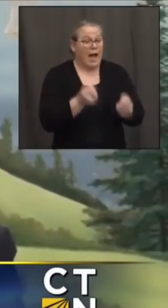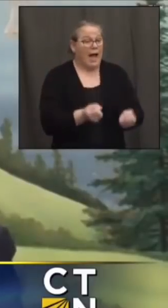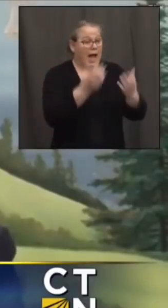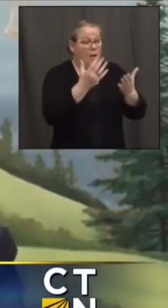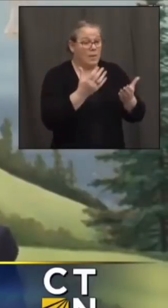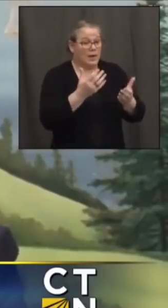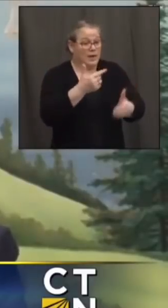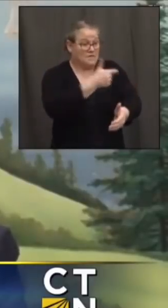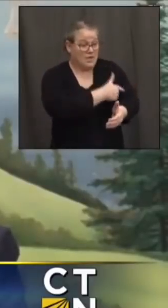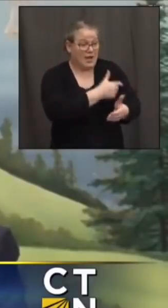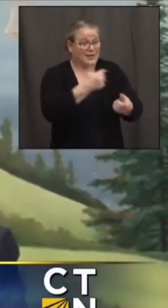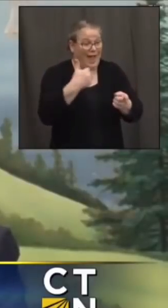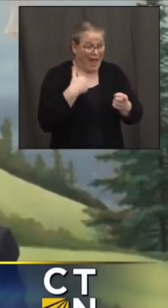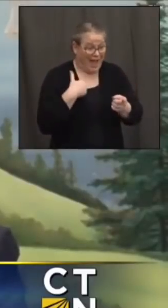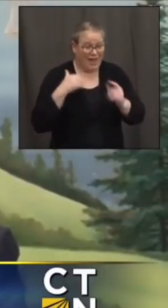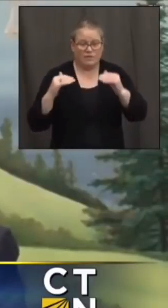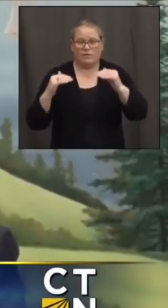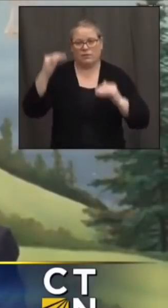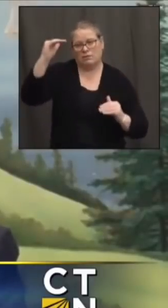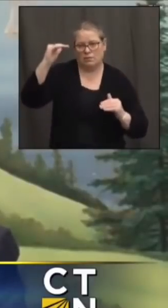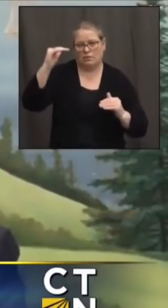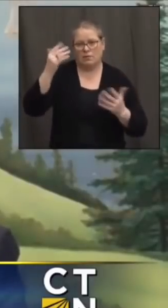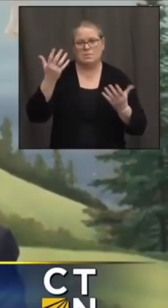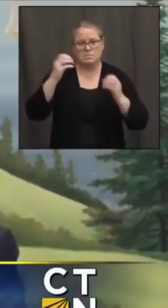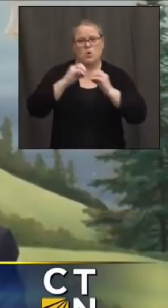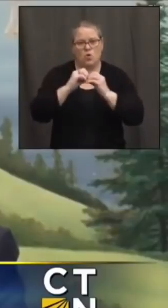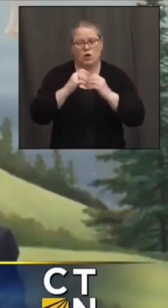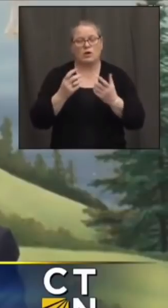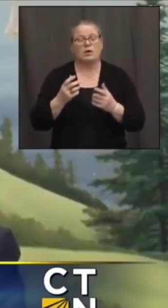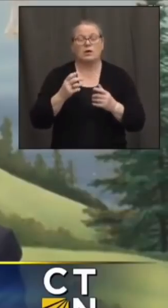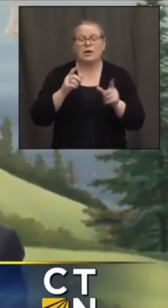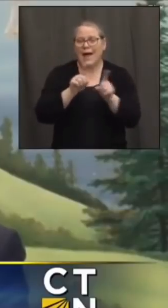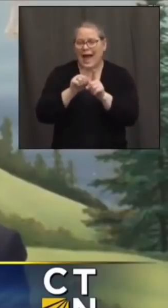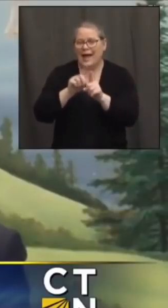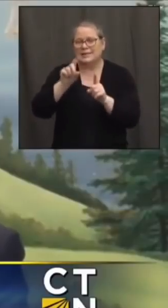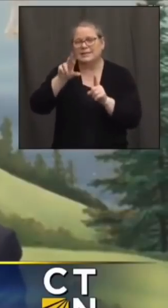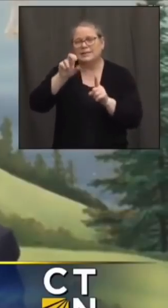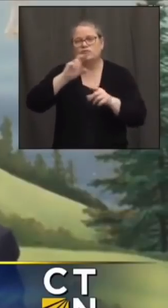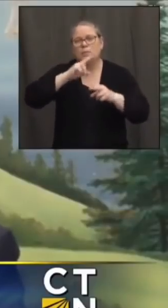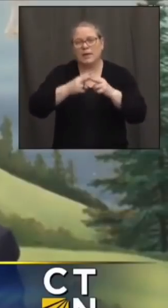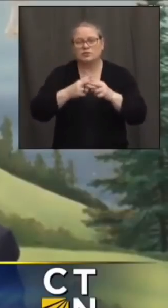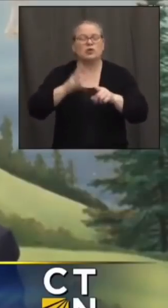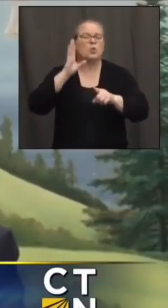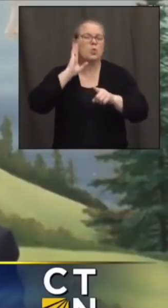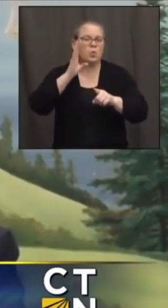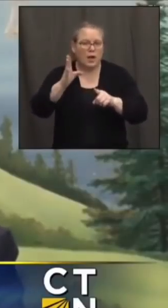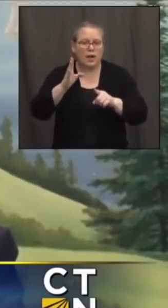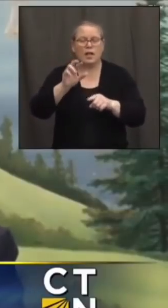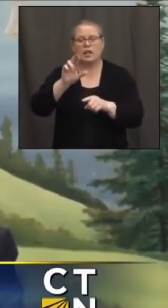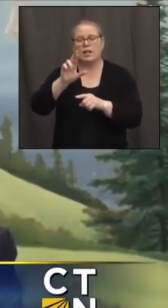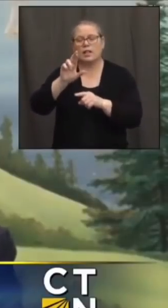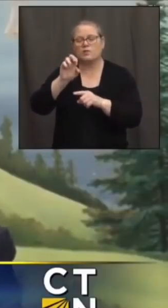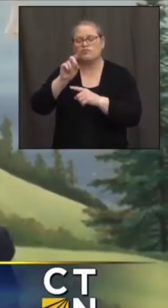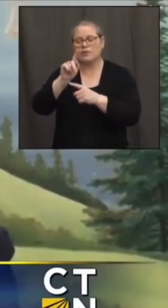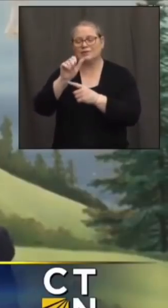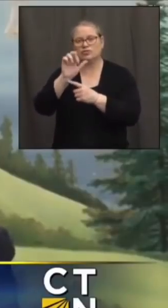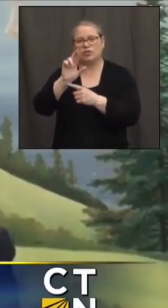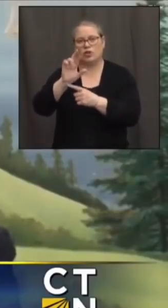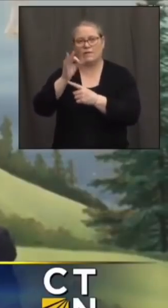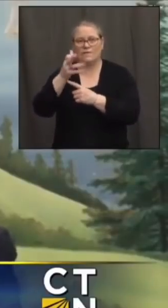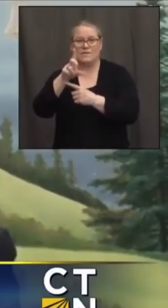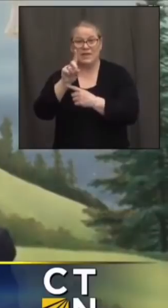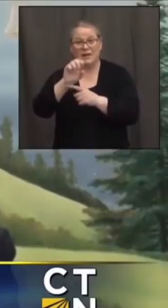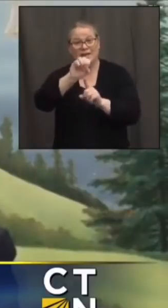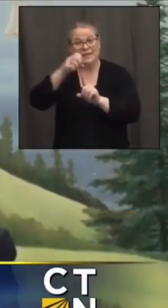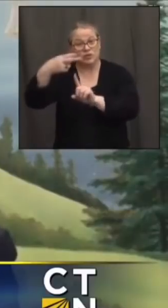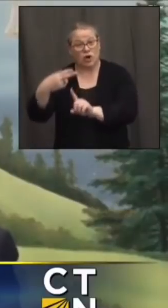mass vaccination sites the first one will be wrenchler field um you know monday tuesday of next week uh you'll be noticed if